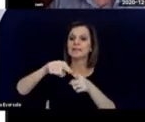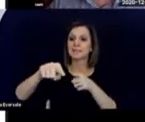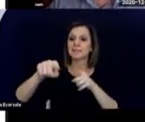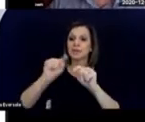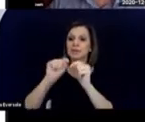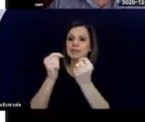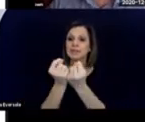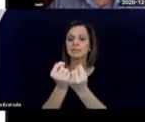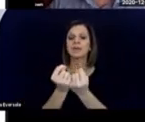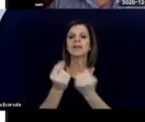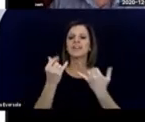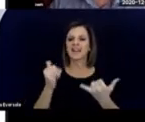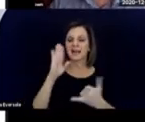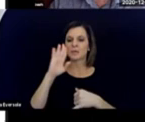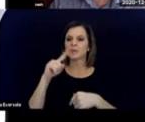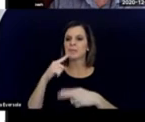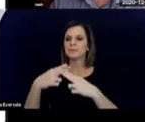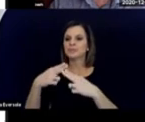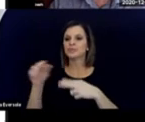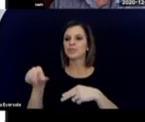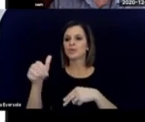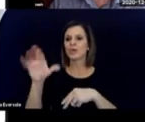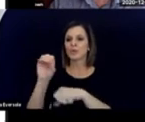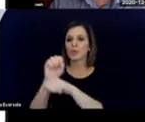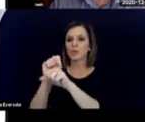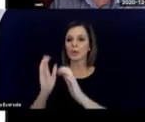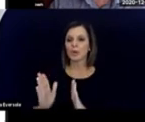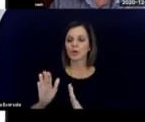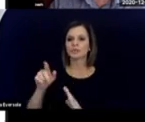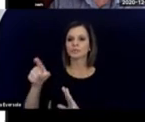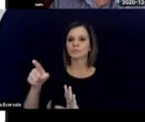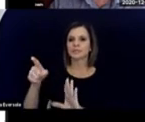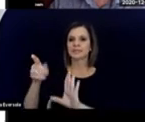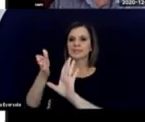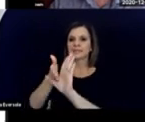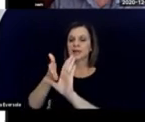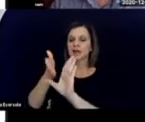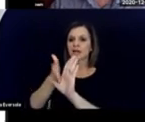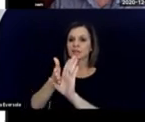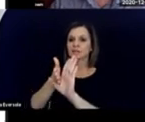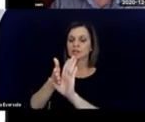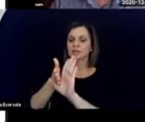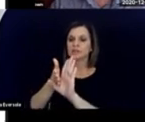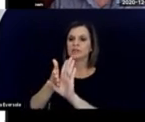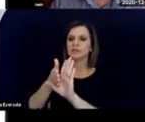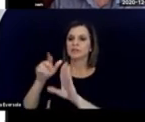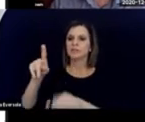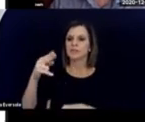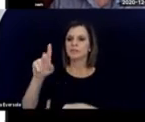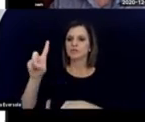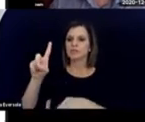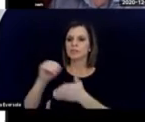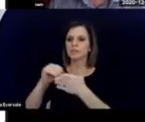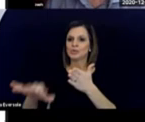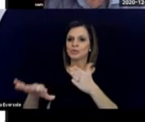colleague who is a psychology doctoral student in Michigan.